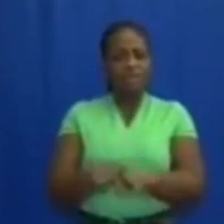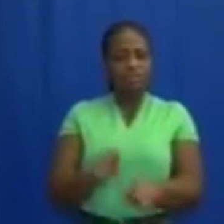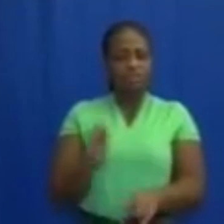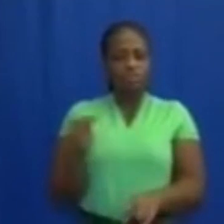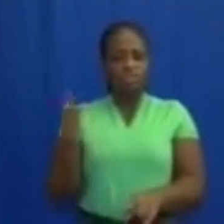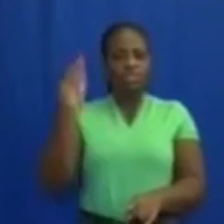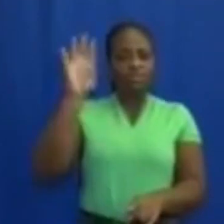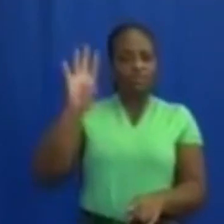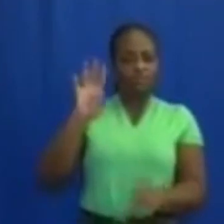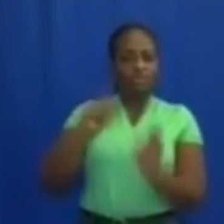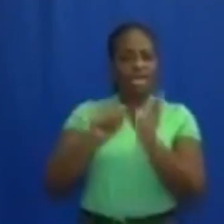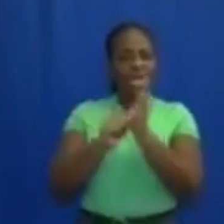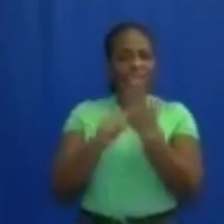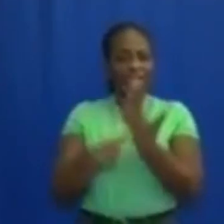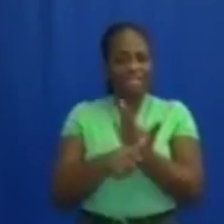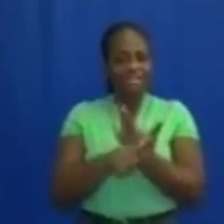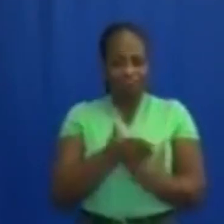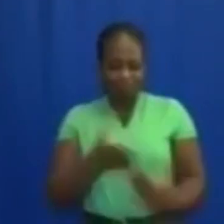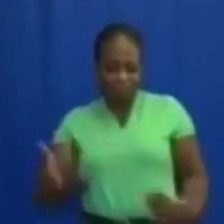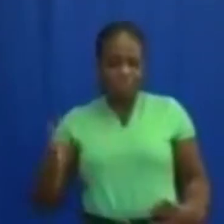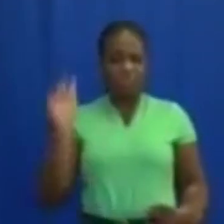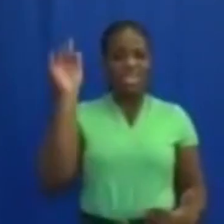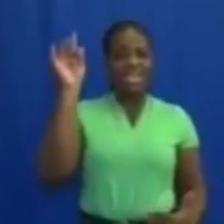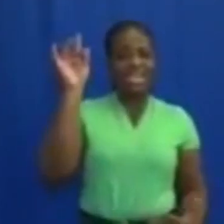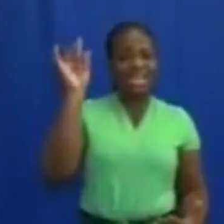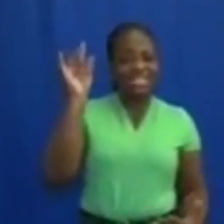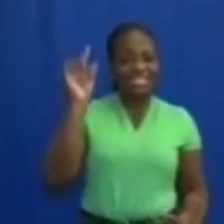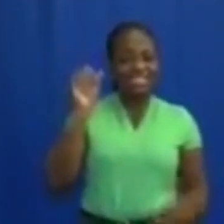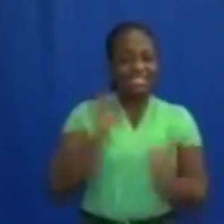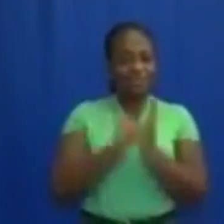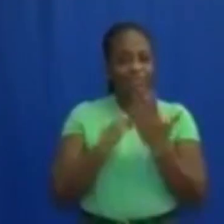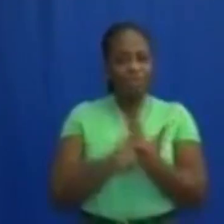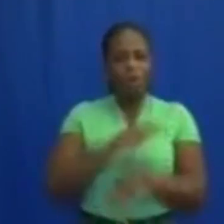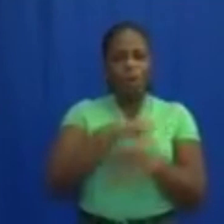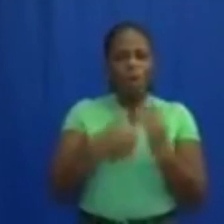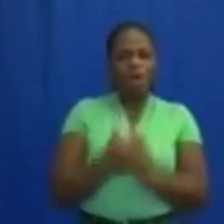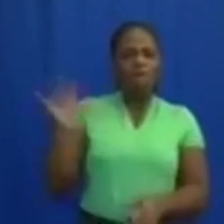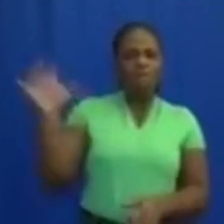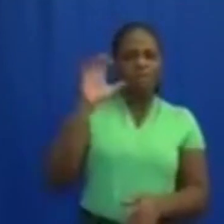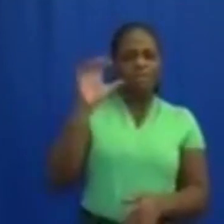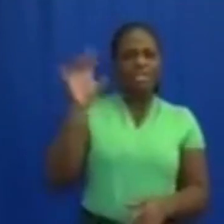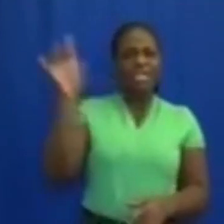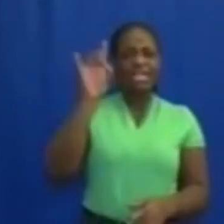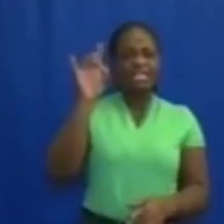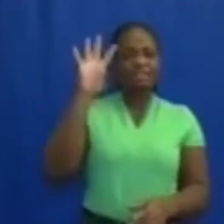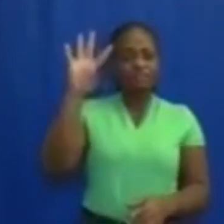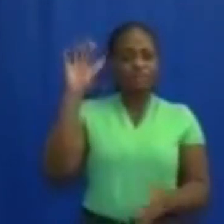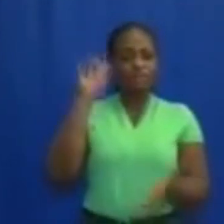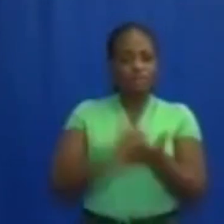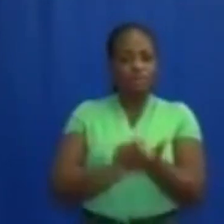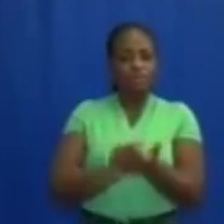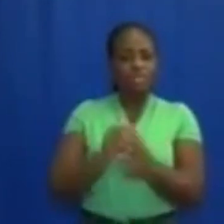August up to 18th September, all 584,000 final year